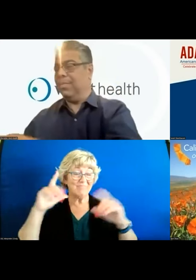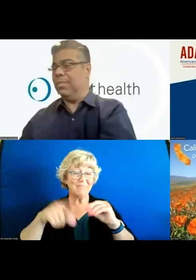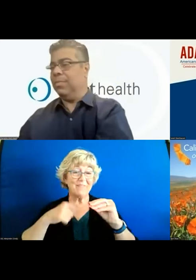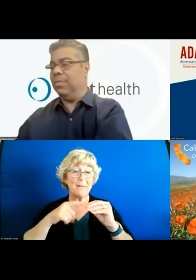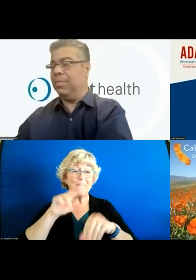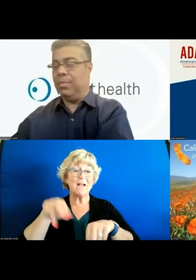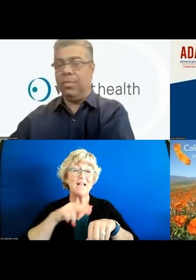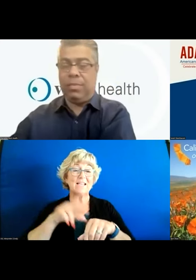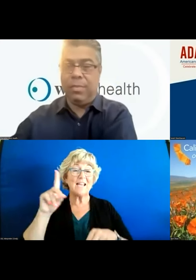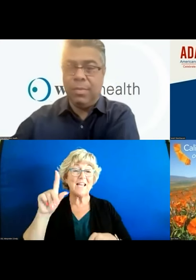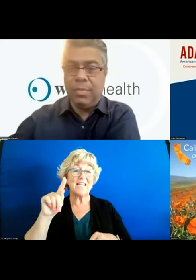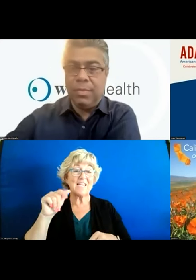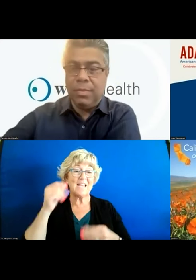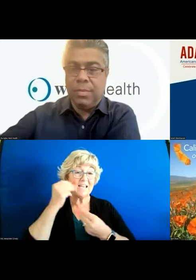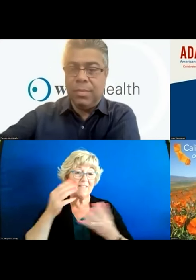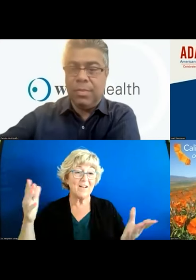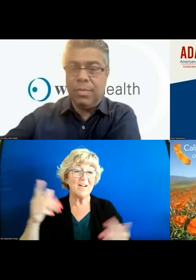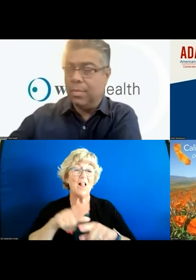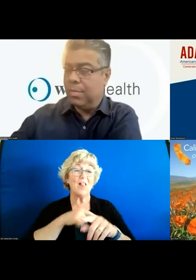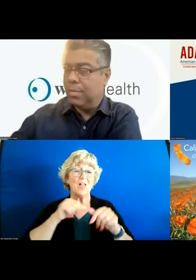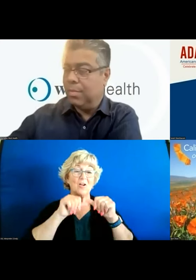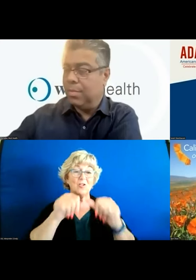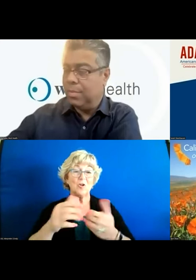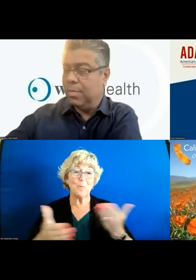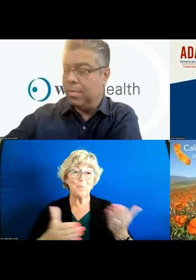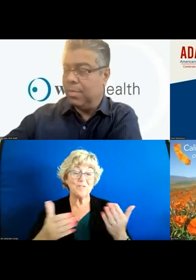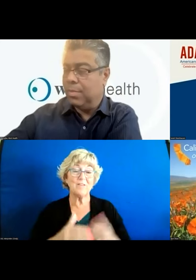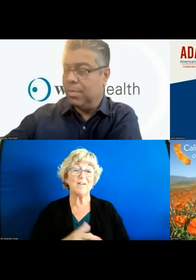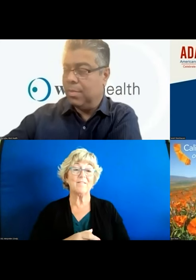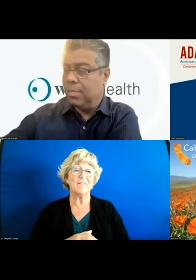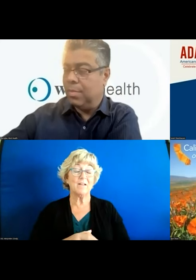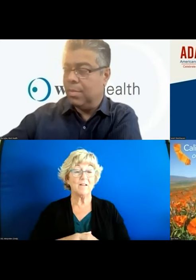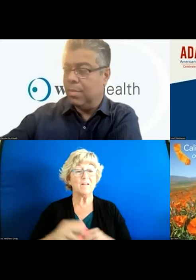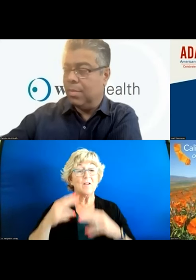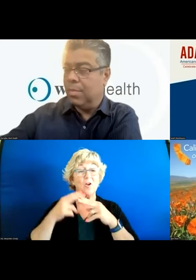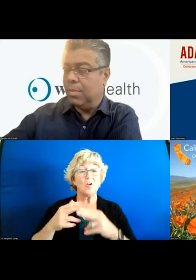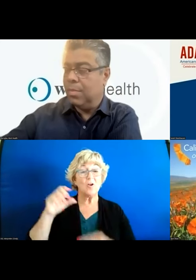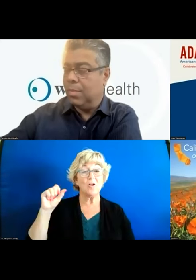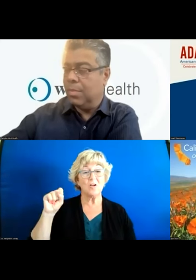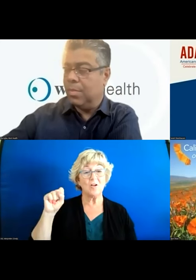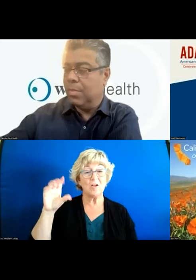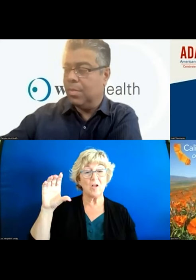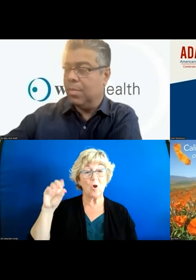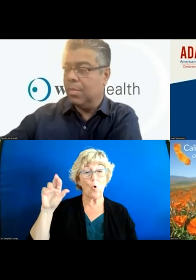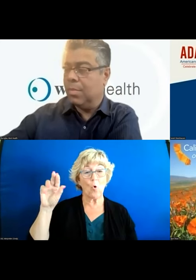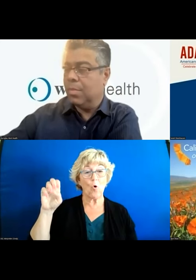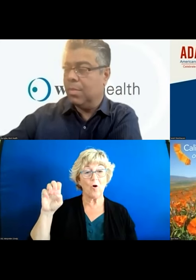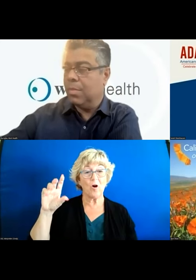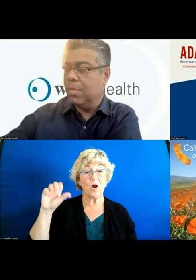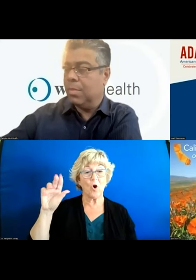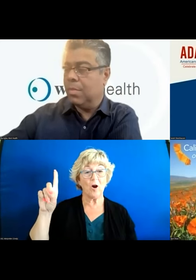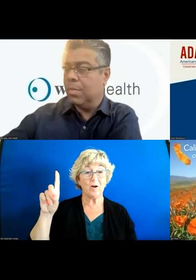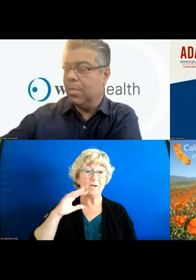national data sources the long-term services and supports scorecard offers a lot of very useful metrics and i think might be